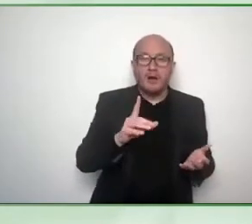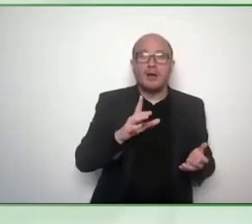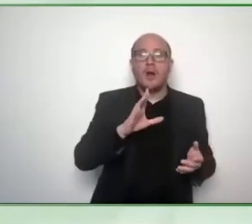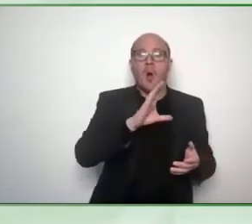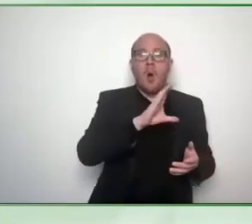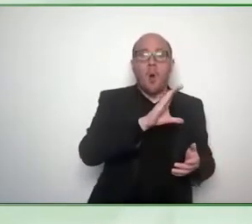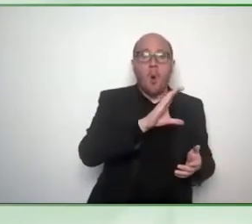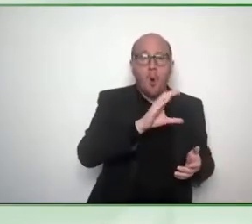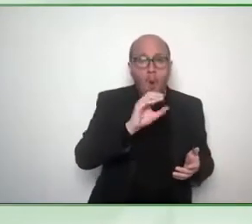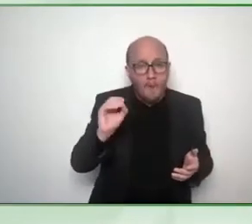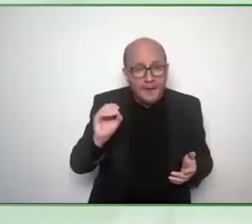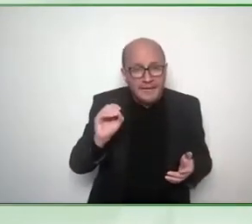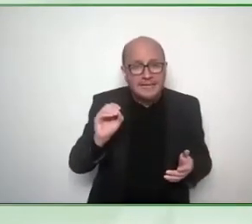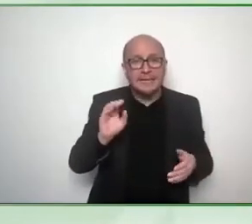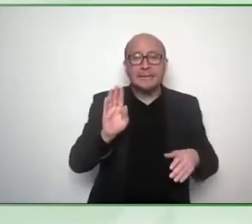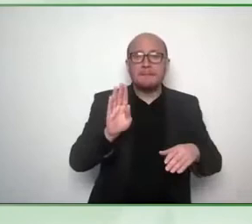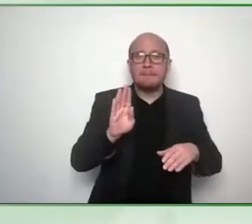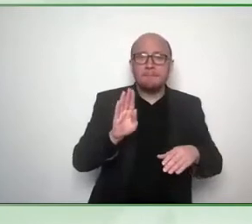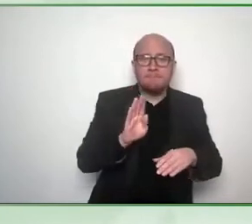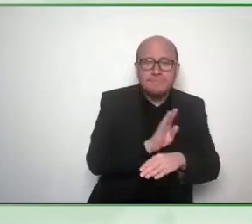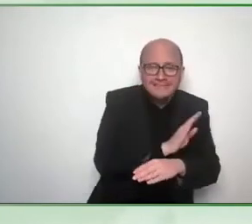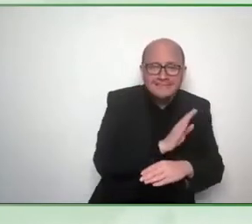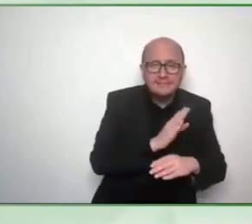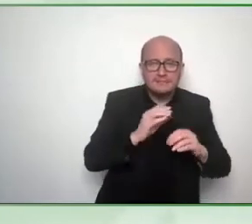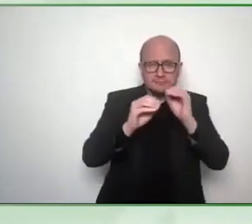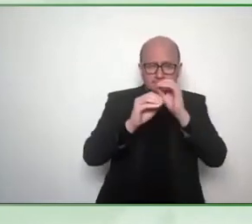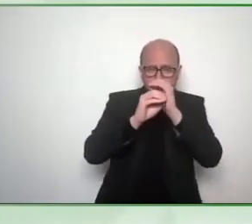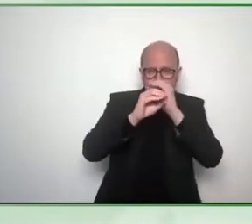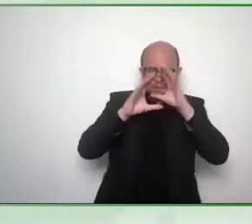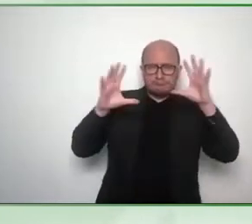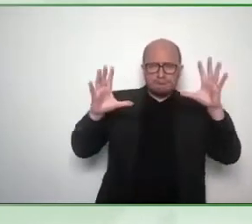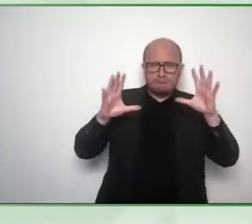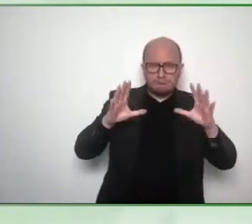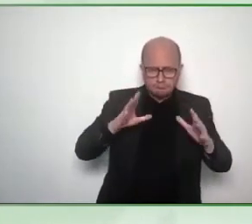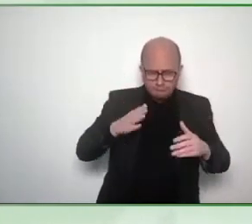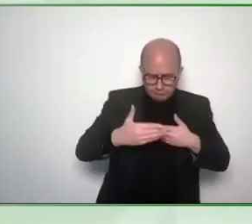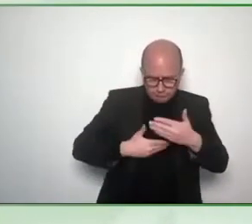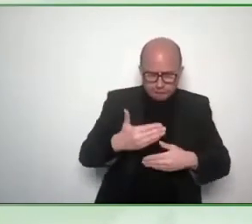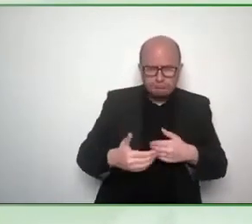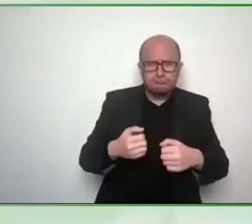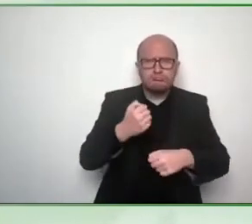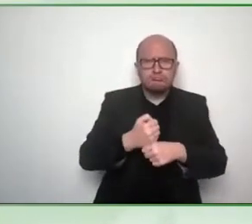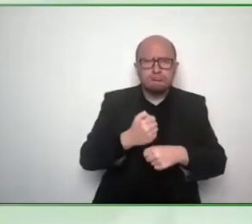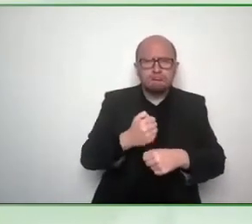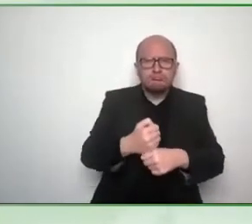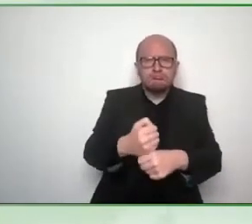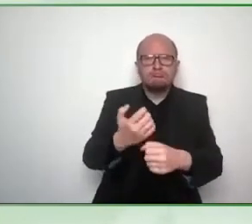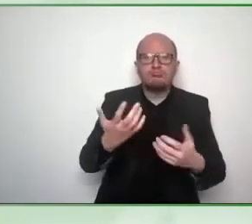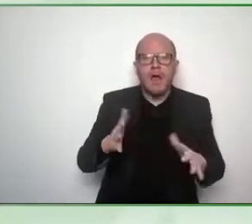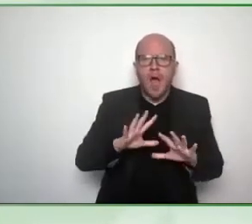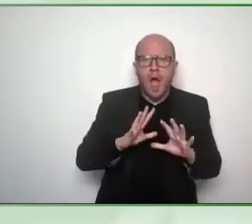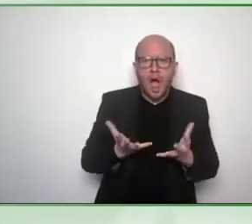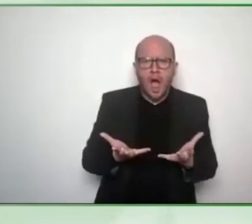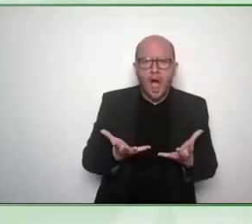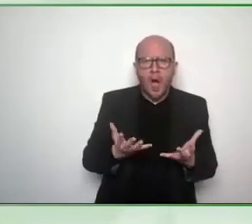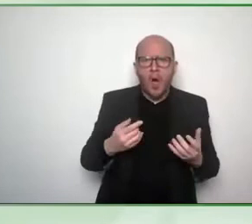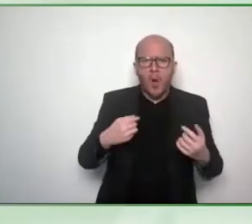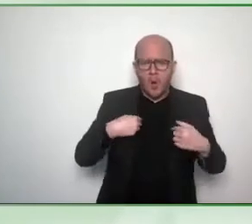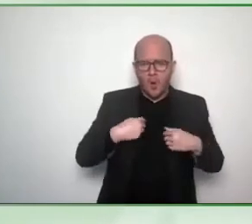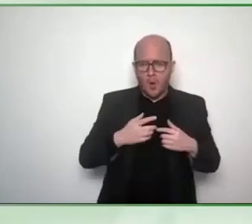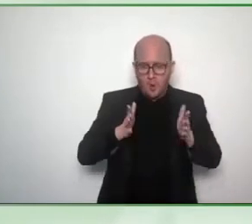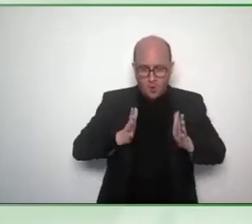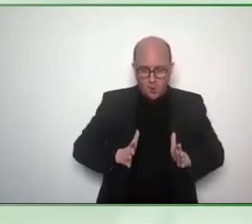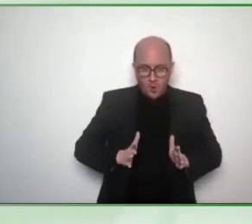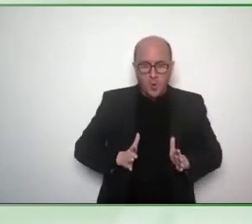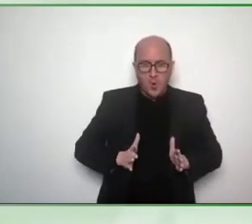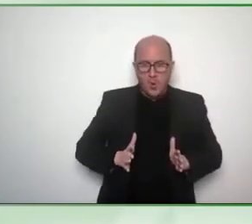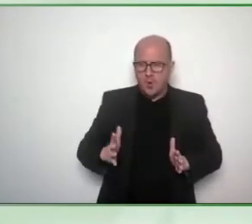business model you'll immediately see how we can pivot from looking at the commercial space as